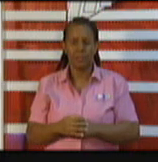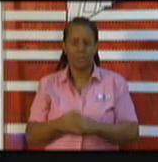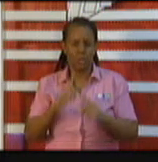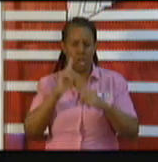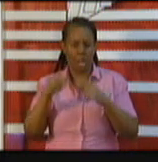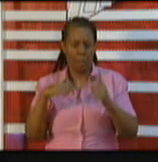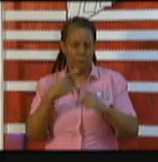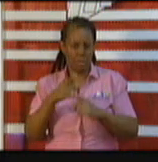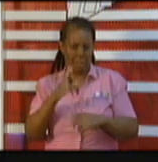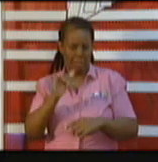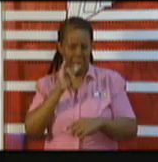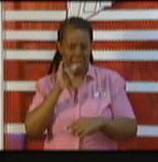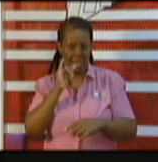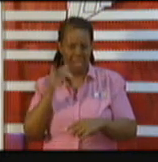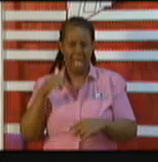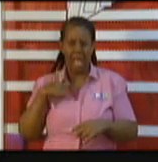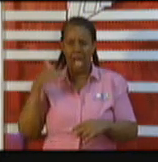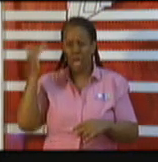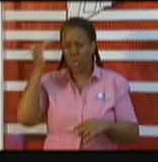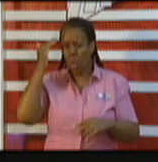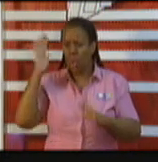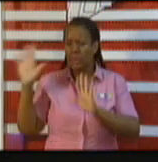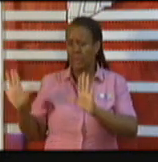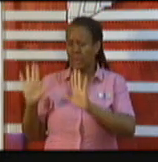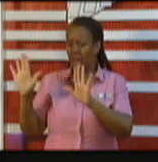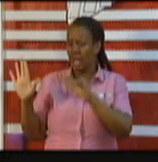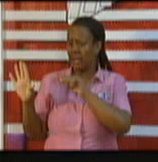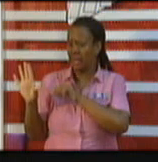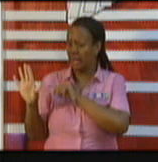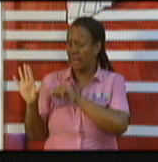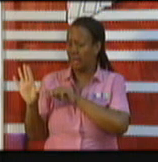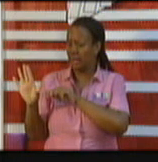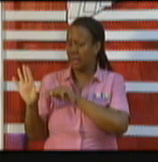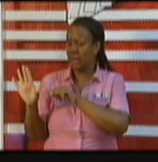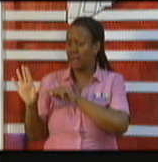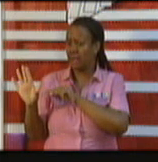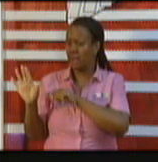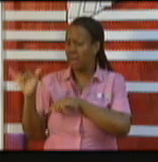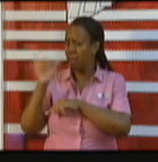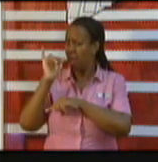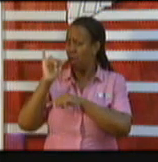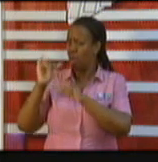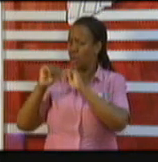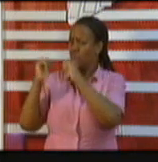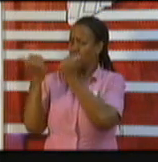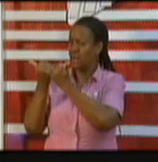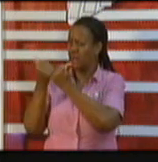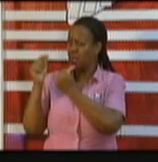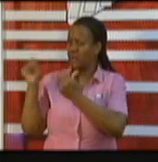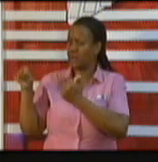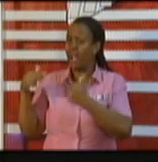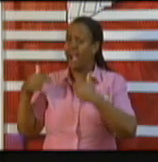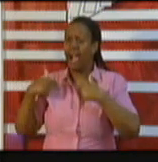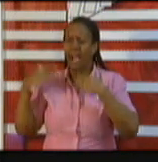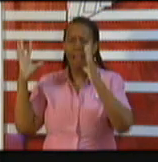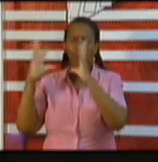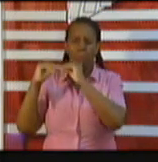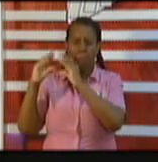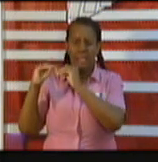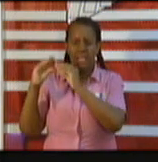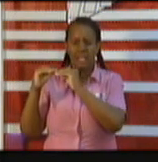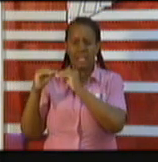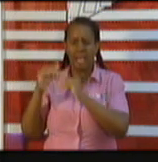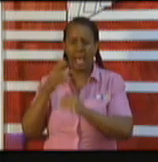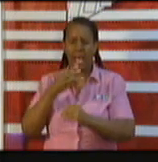the TNT Beverage Alcohol Alliance would have hosted a meeting with some similar stakeholders where they discussed and announced some measures they would put